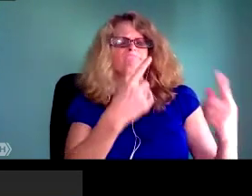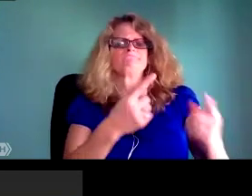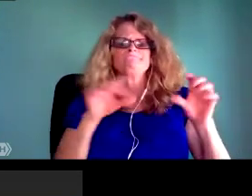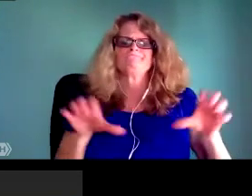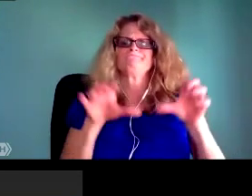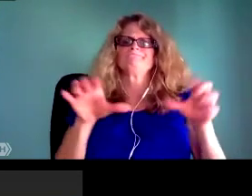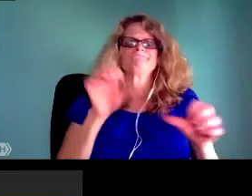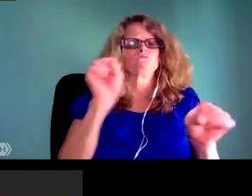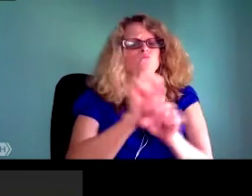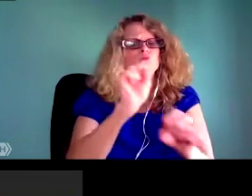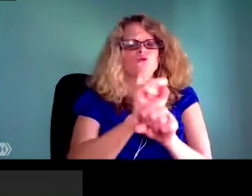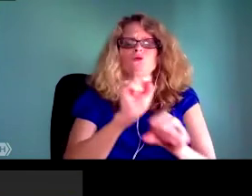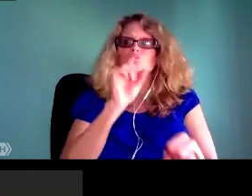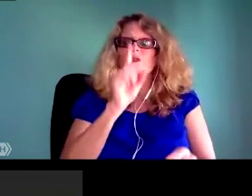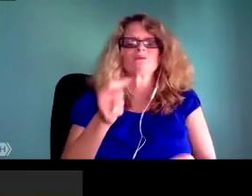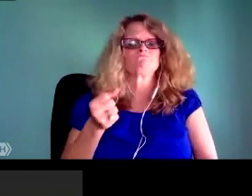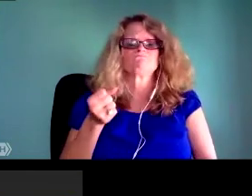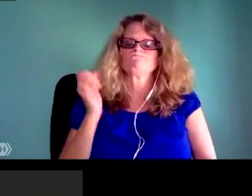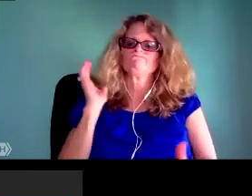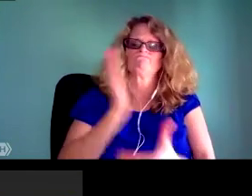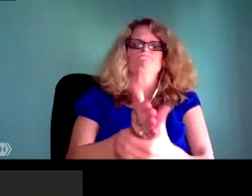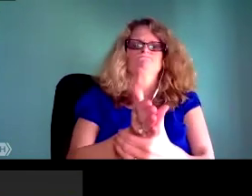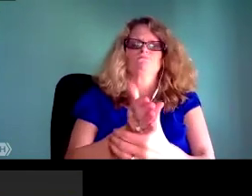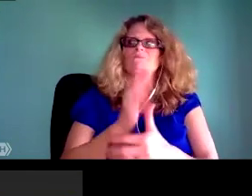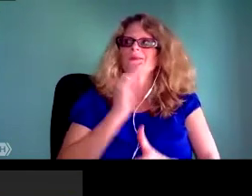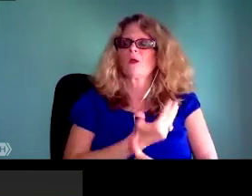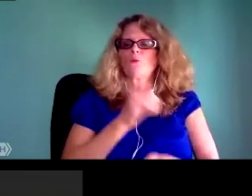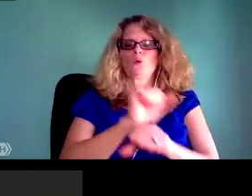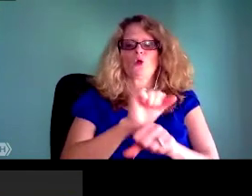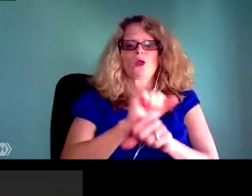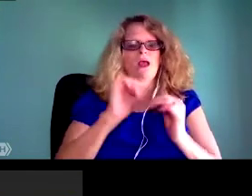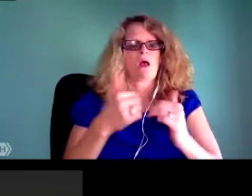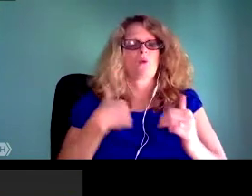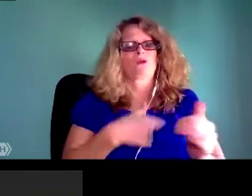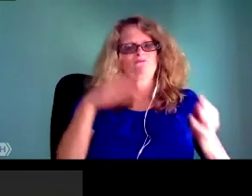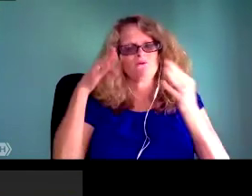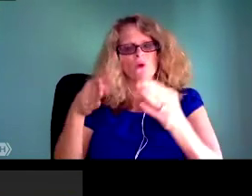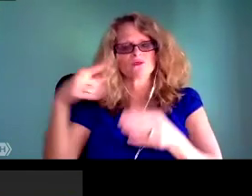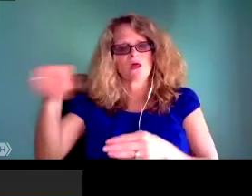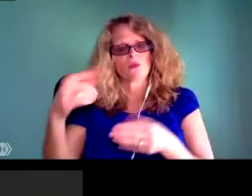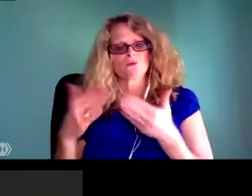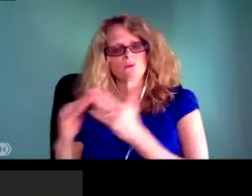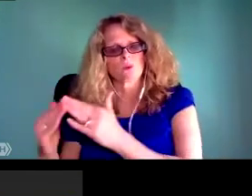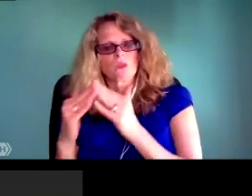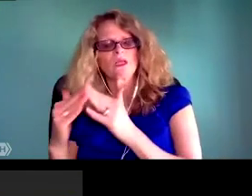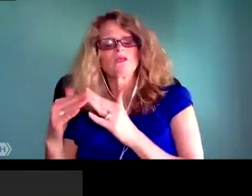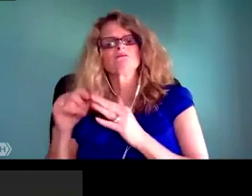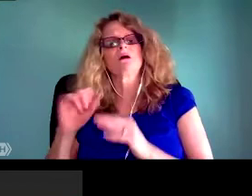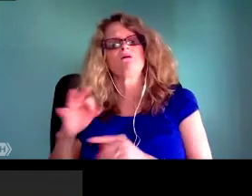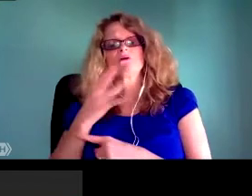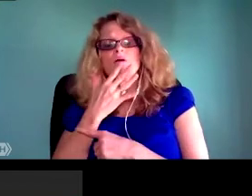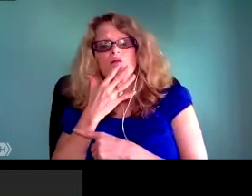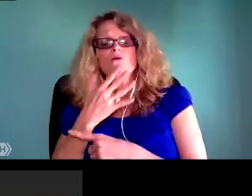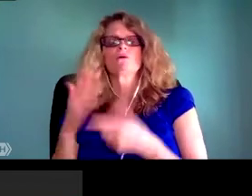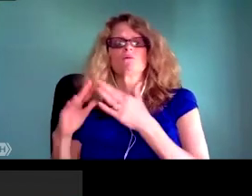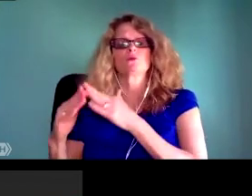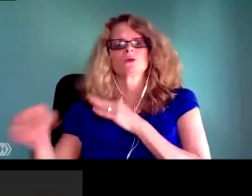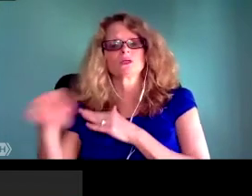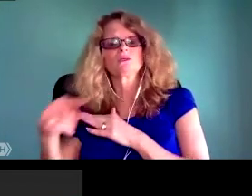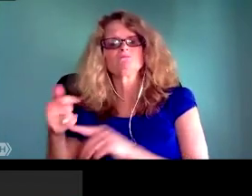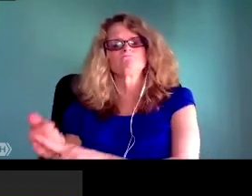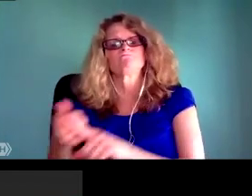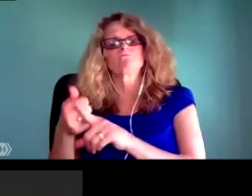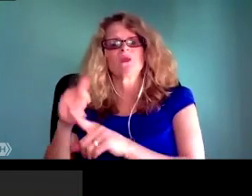recourse to speak back to the ways in which they are either misrepresented or directly outright